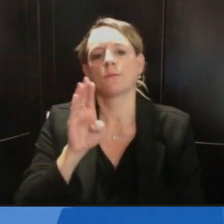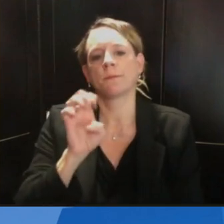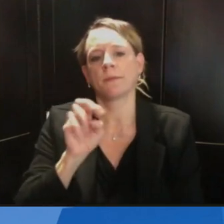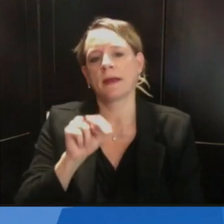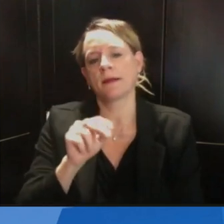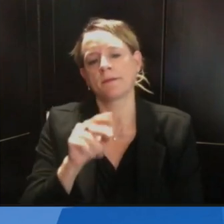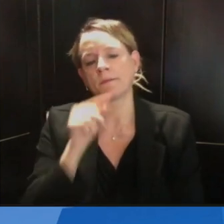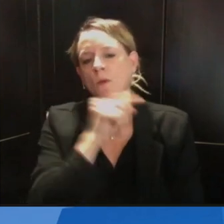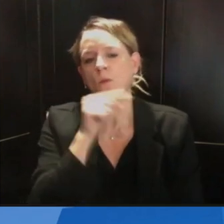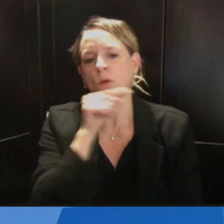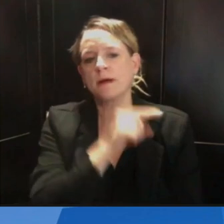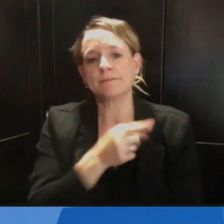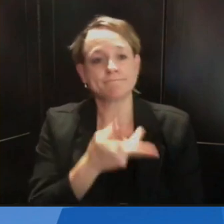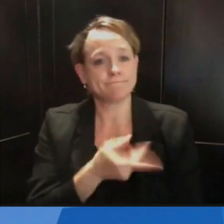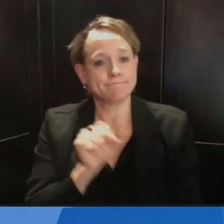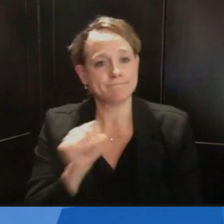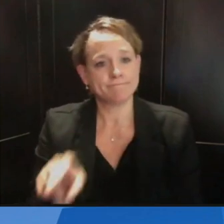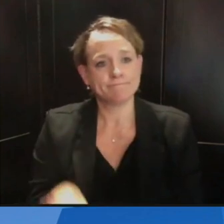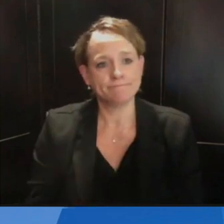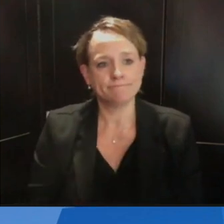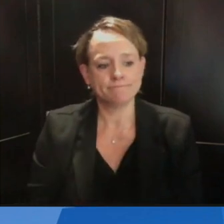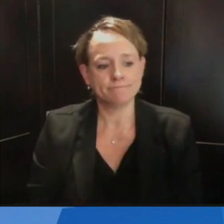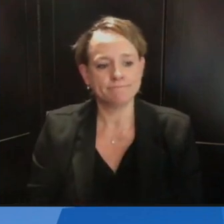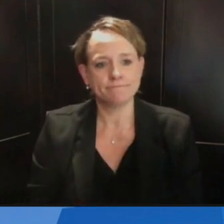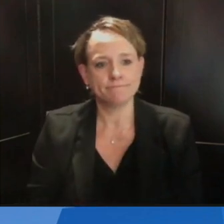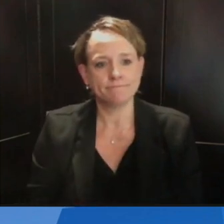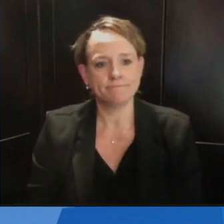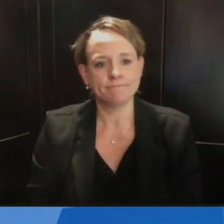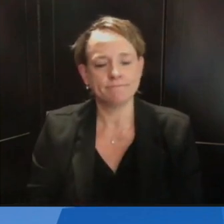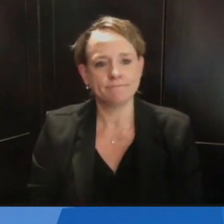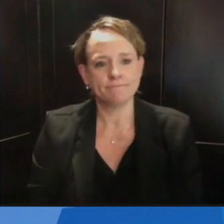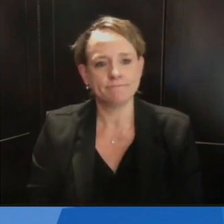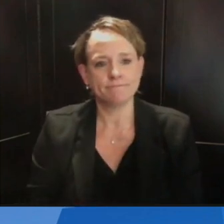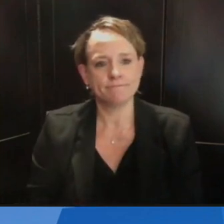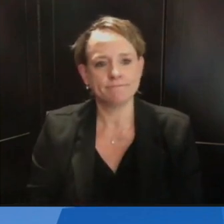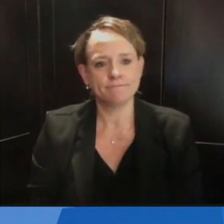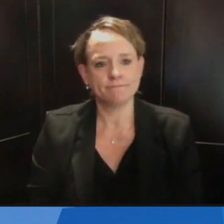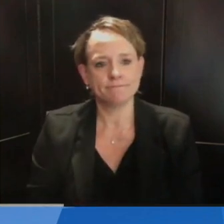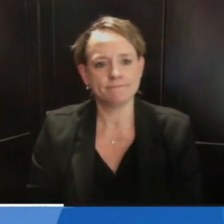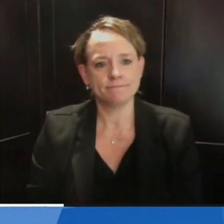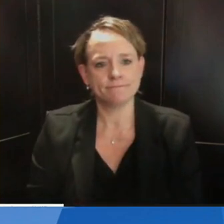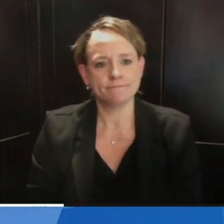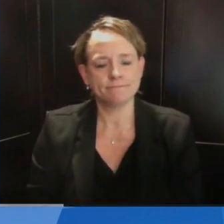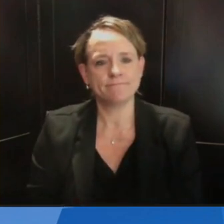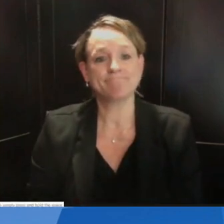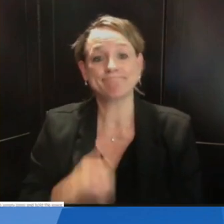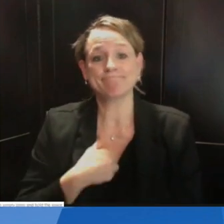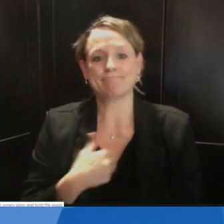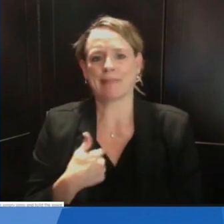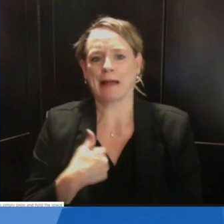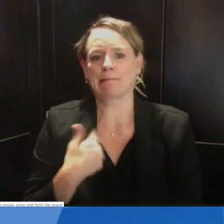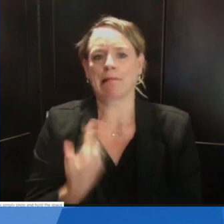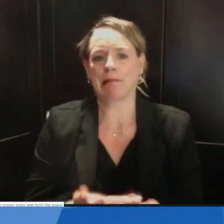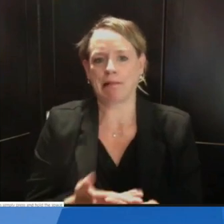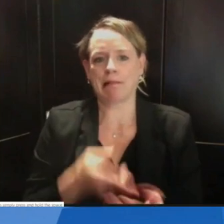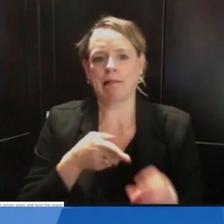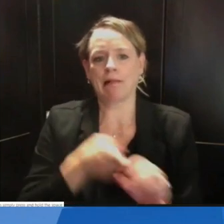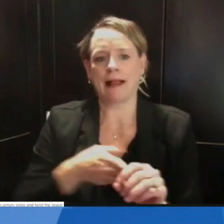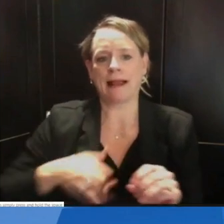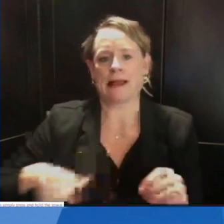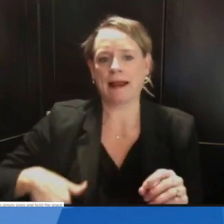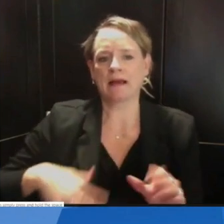Apologies because I got to the call a bit late. We, uh, for secretary-designate Palmer, maybe Dr. Westergaard, we are seeing a surge in active,